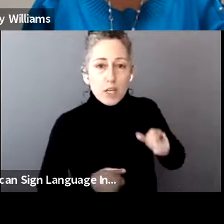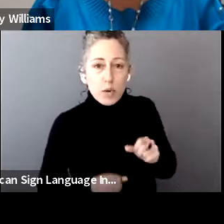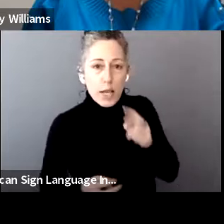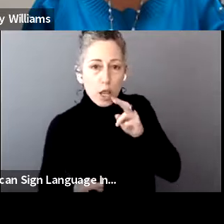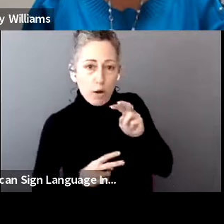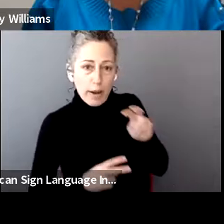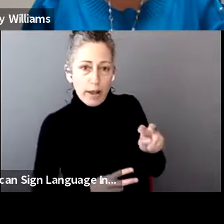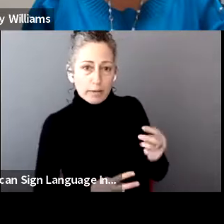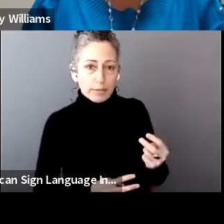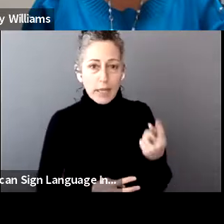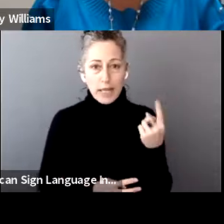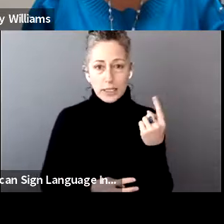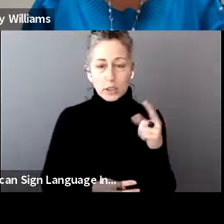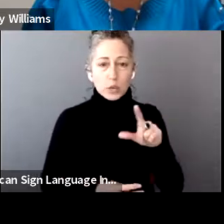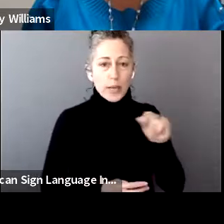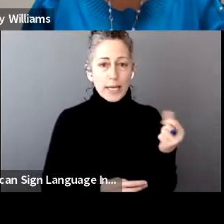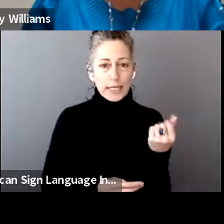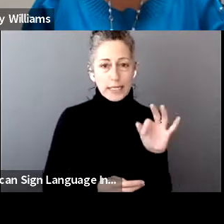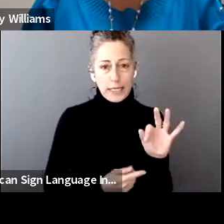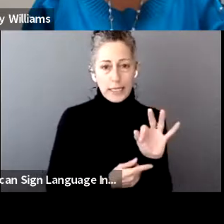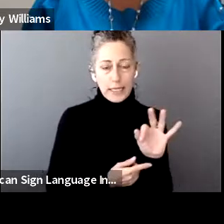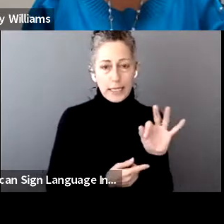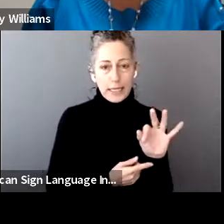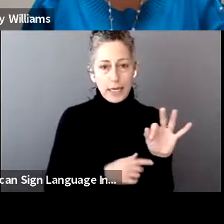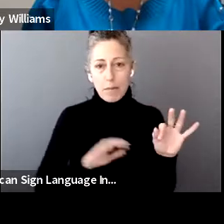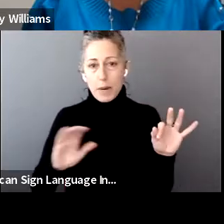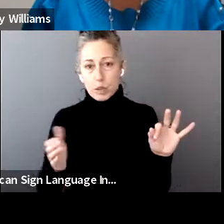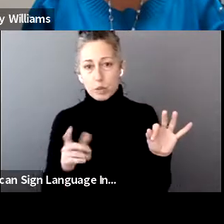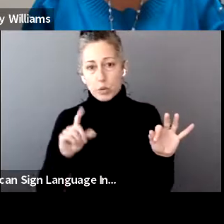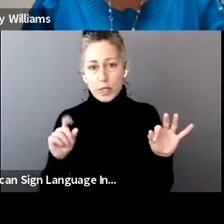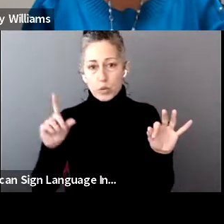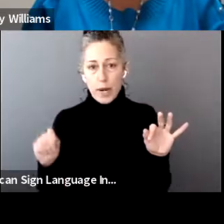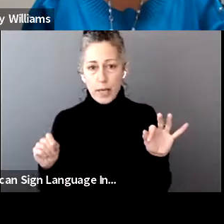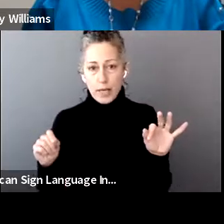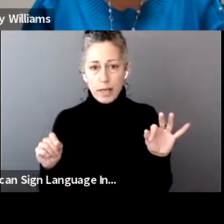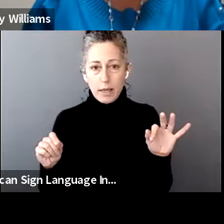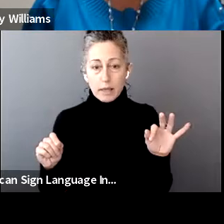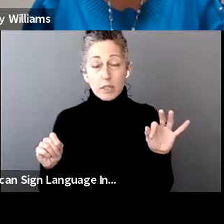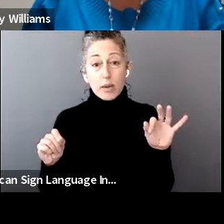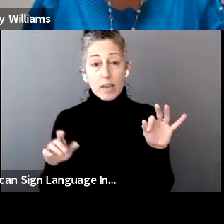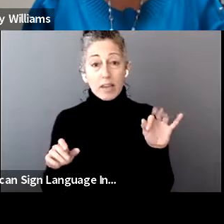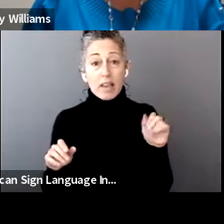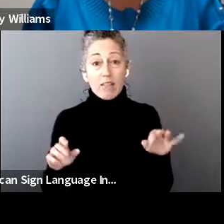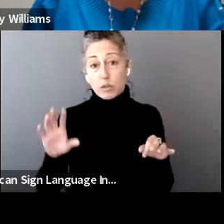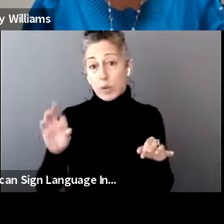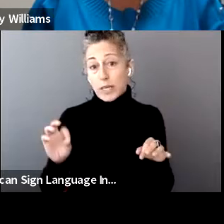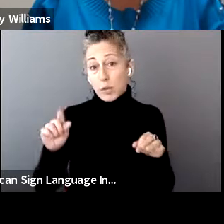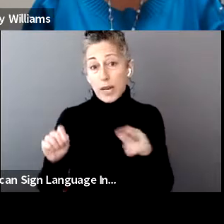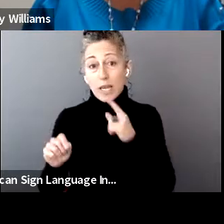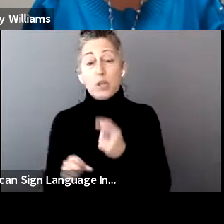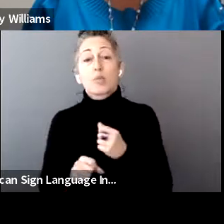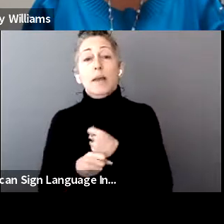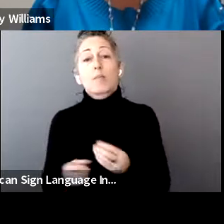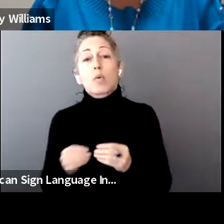earned income versus their 2020 earned income. And if their 2020 is greater, they're able to use that to